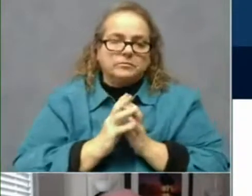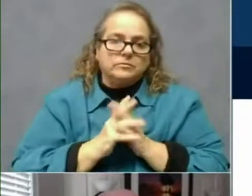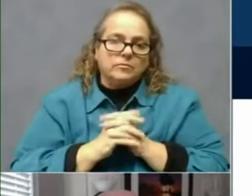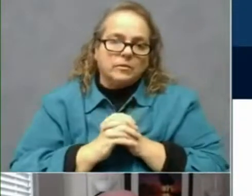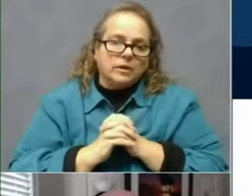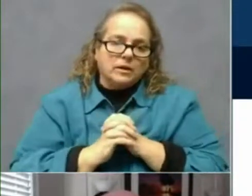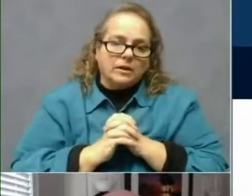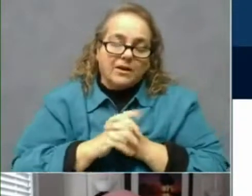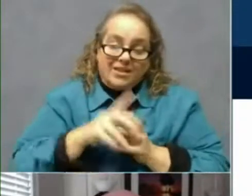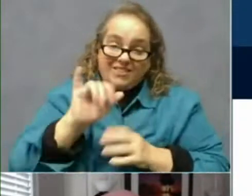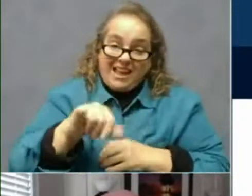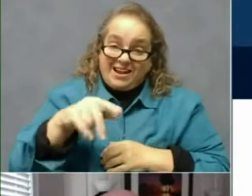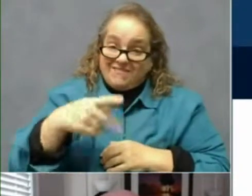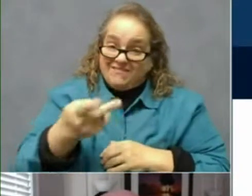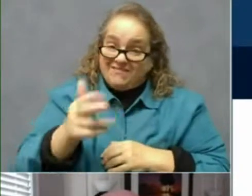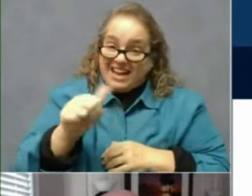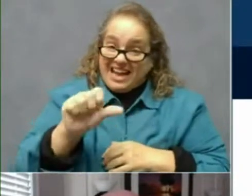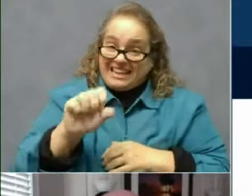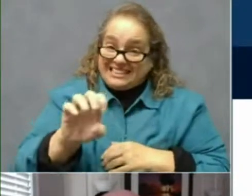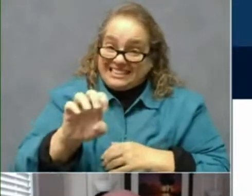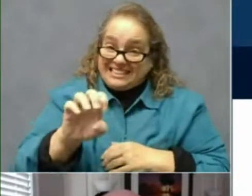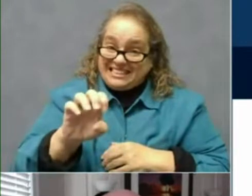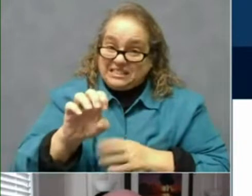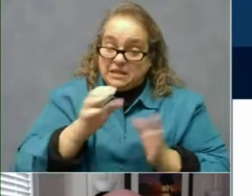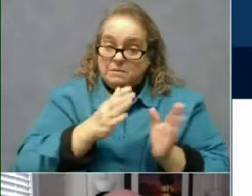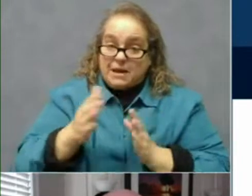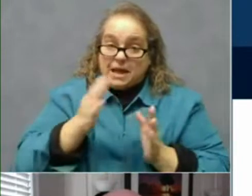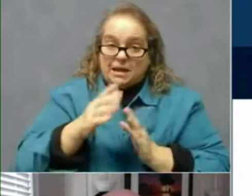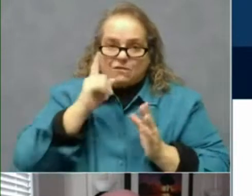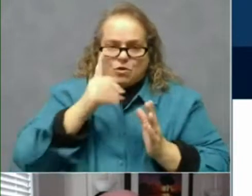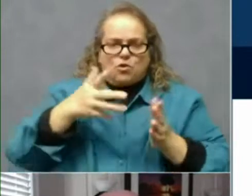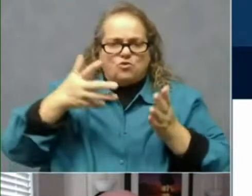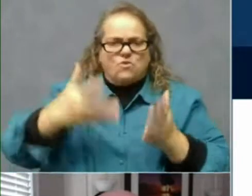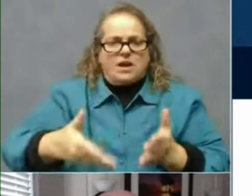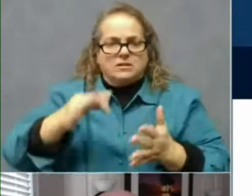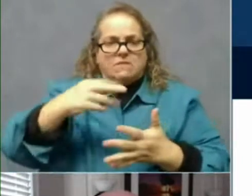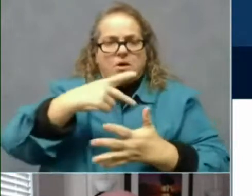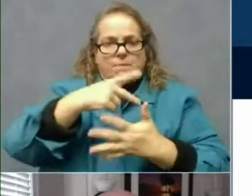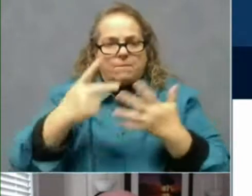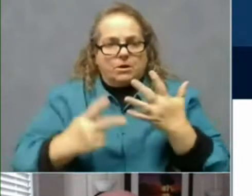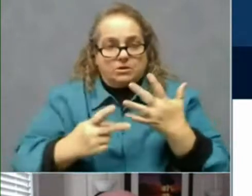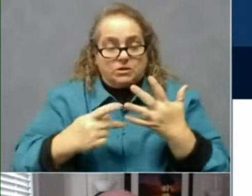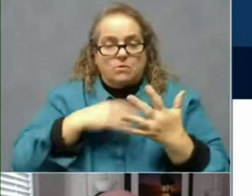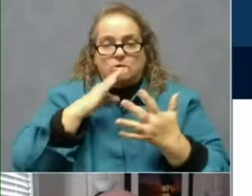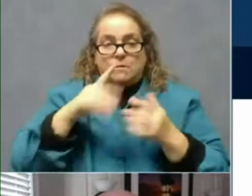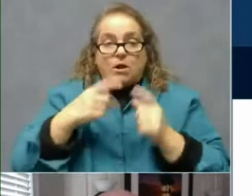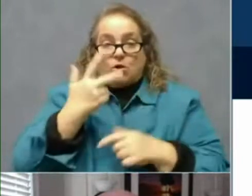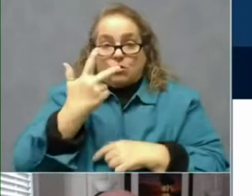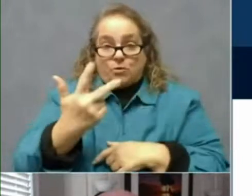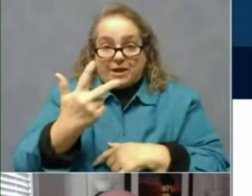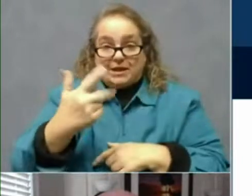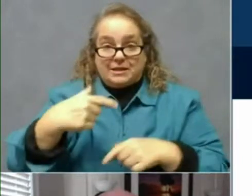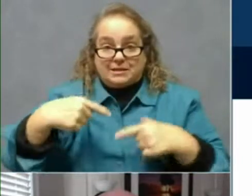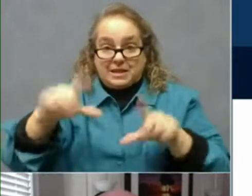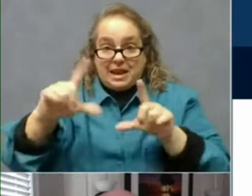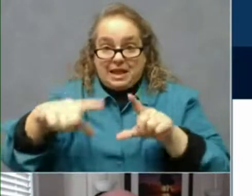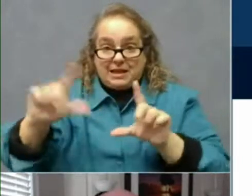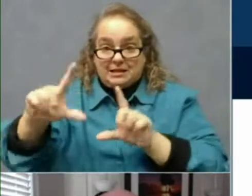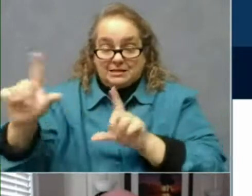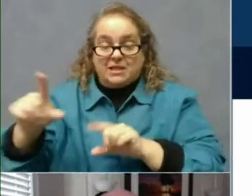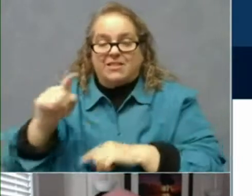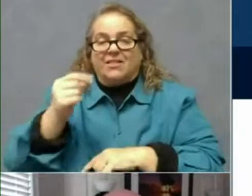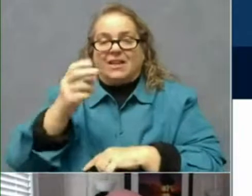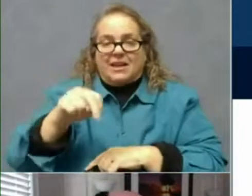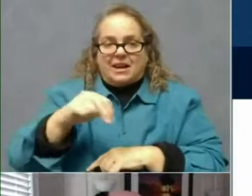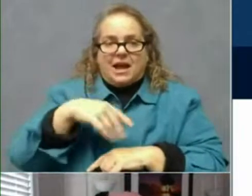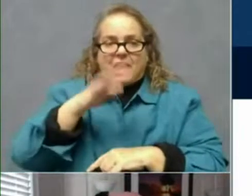phase planning for all the rest of the population. I'm going to go through three slides, and then I am going to turn around and put